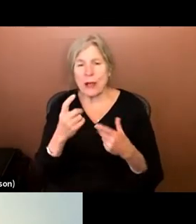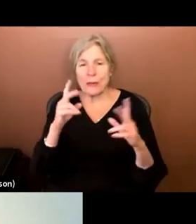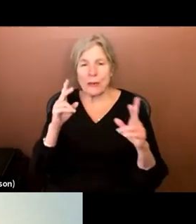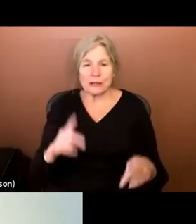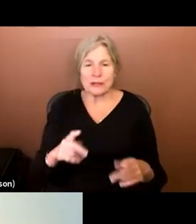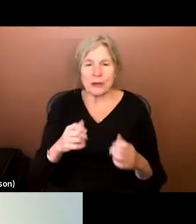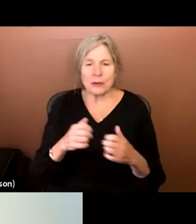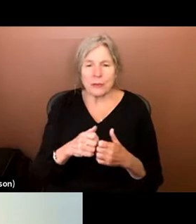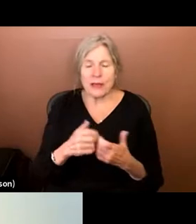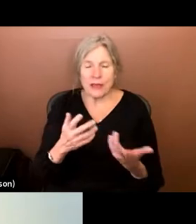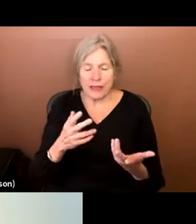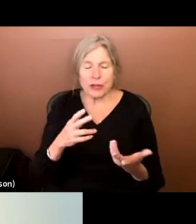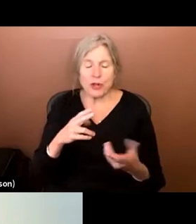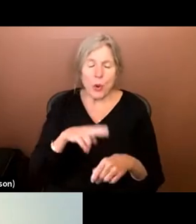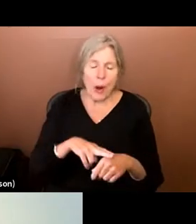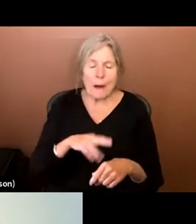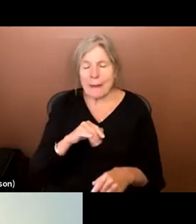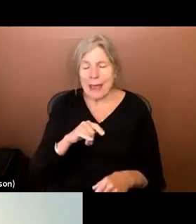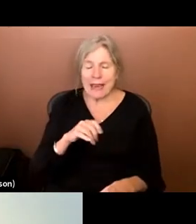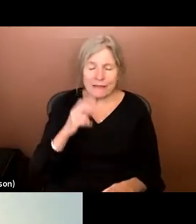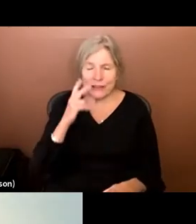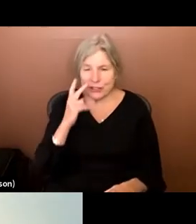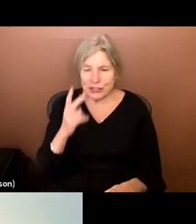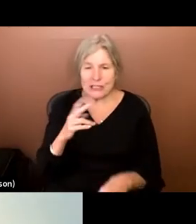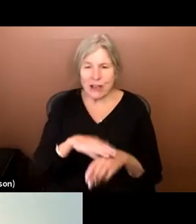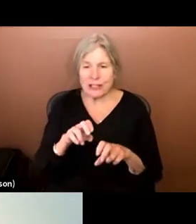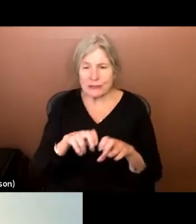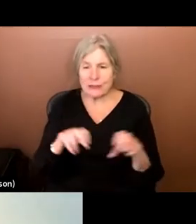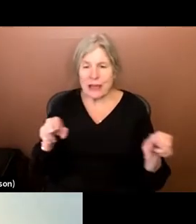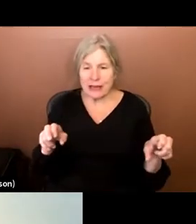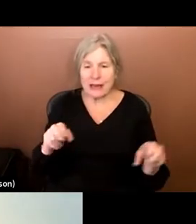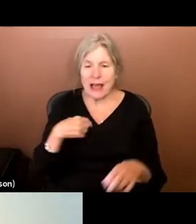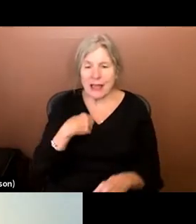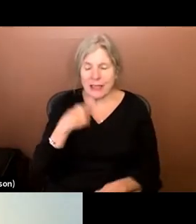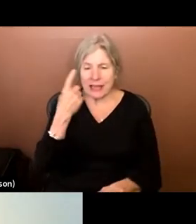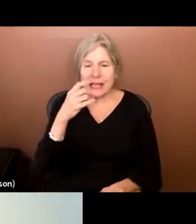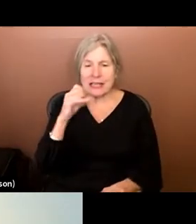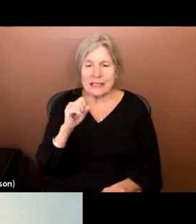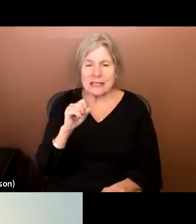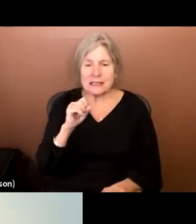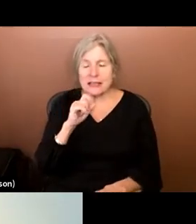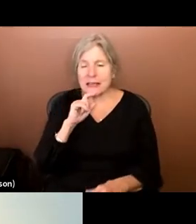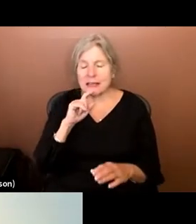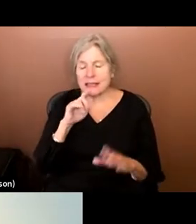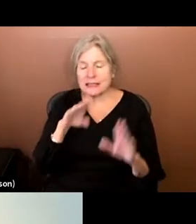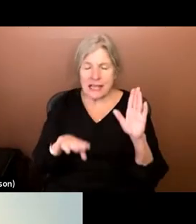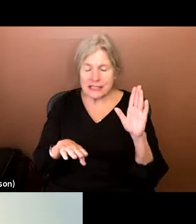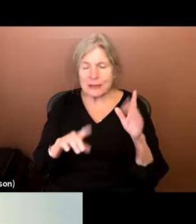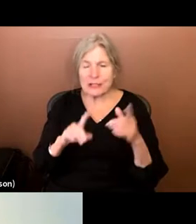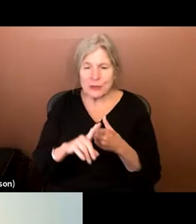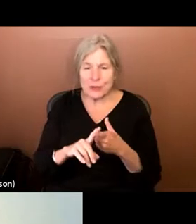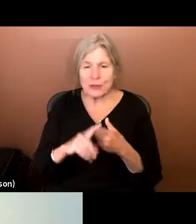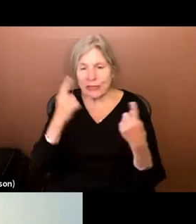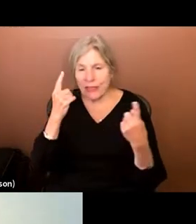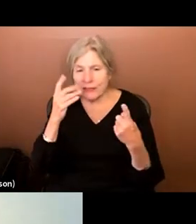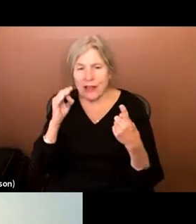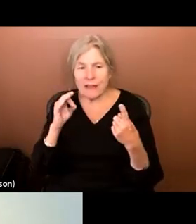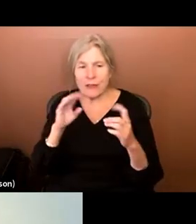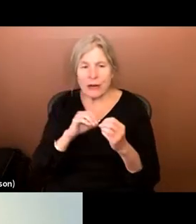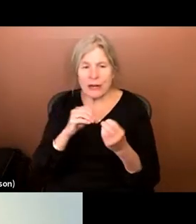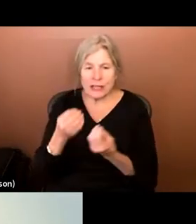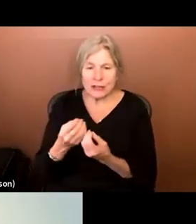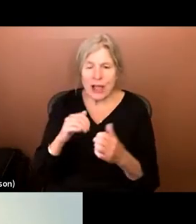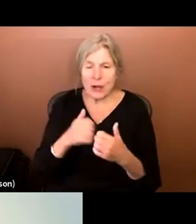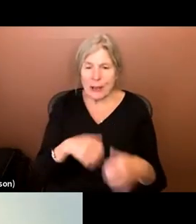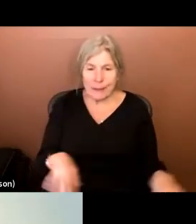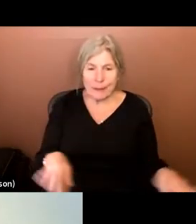with normate vision on this panel. It is, I think, a testament to the thoughtfulness of the organizers and how